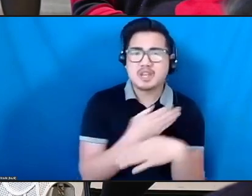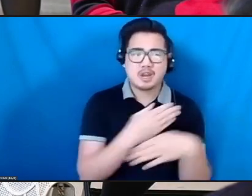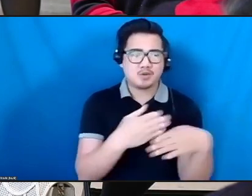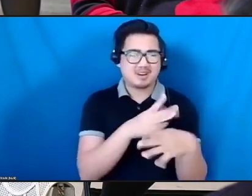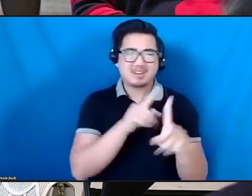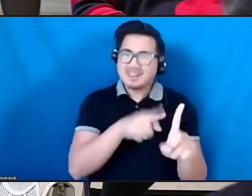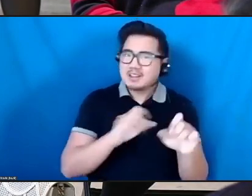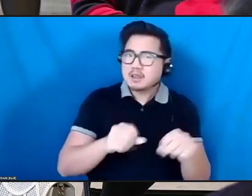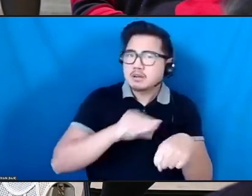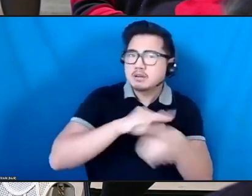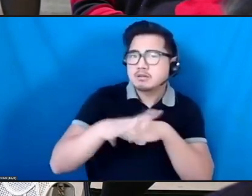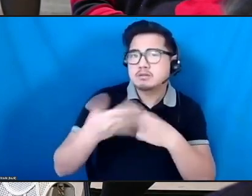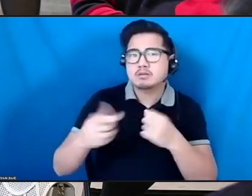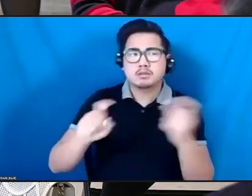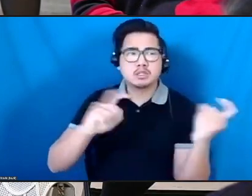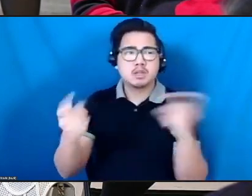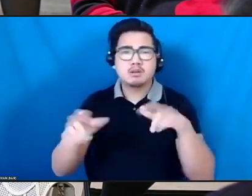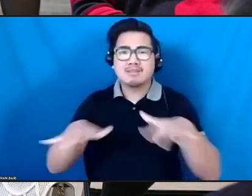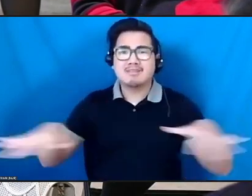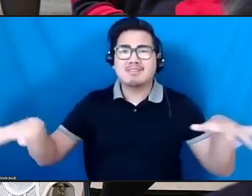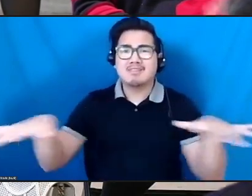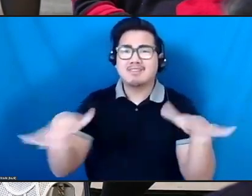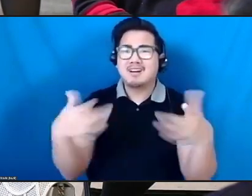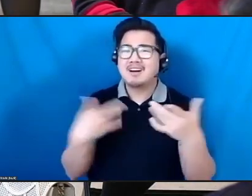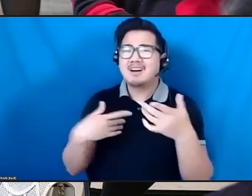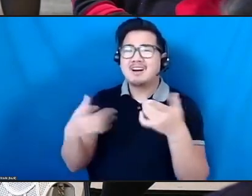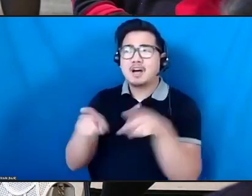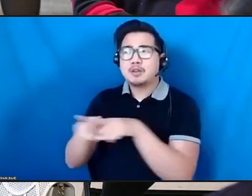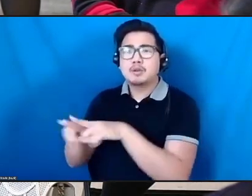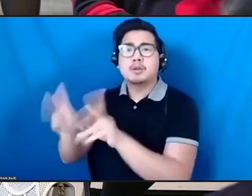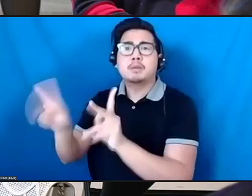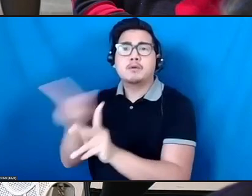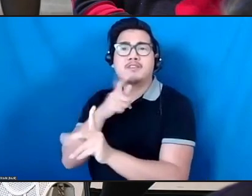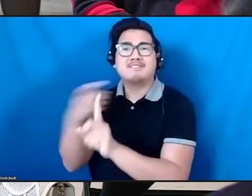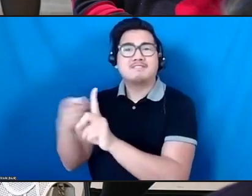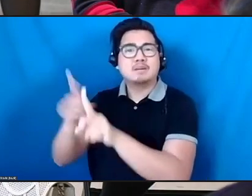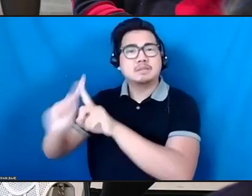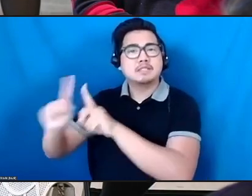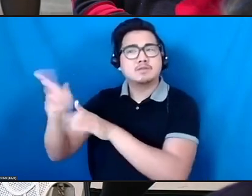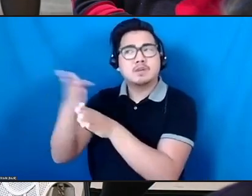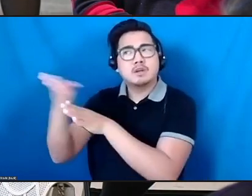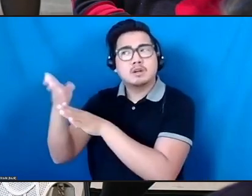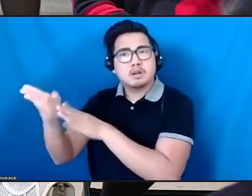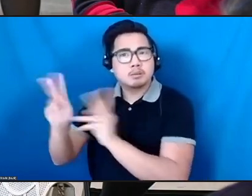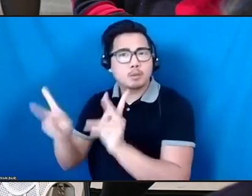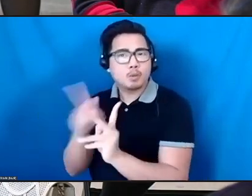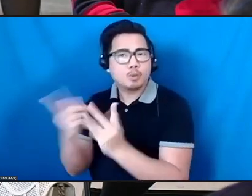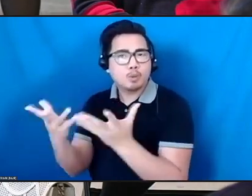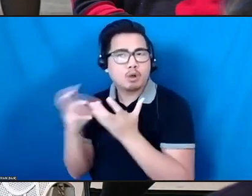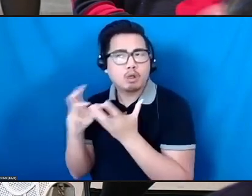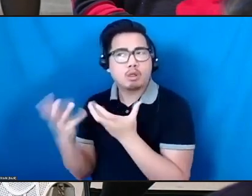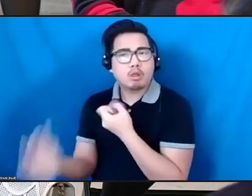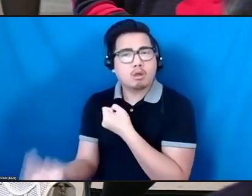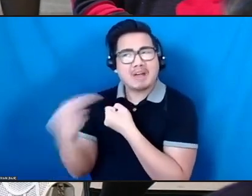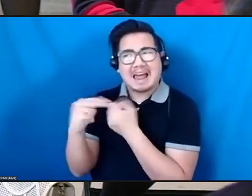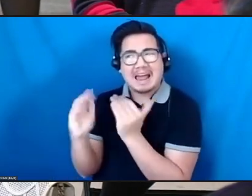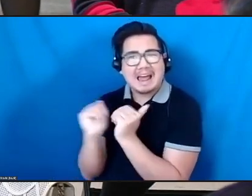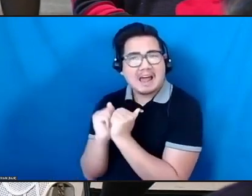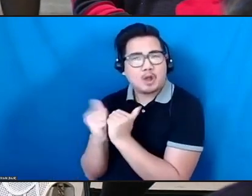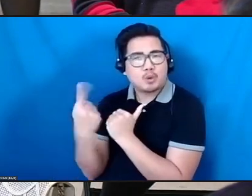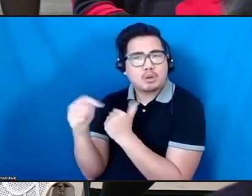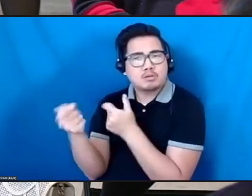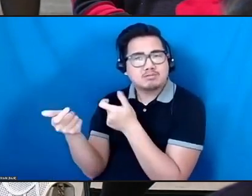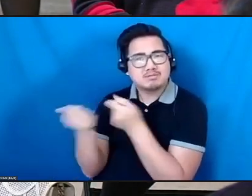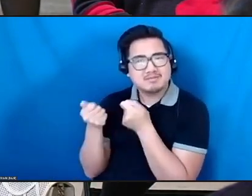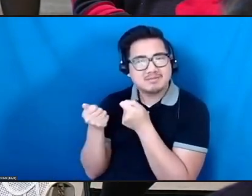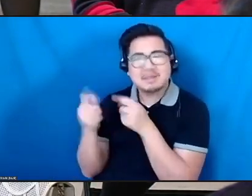case to others in other fields and others who would love to participate? But, you know, we have to come together across